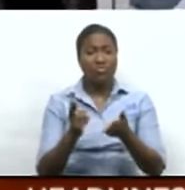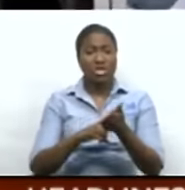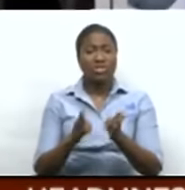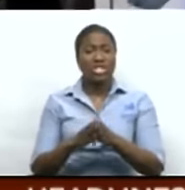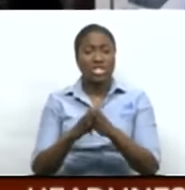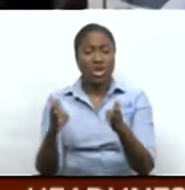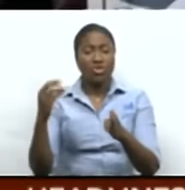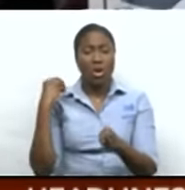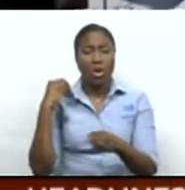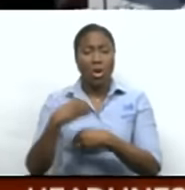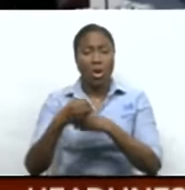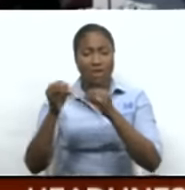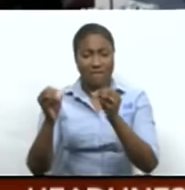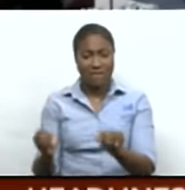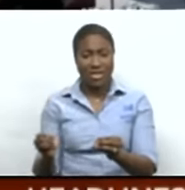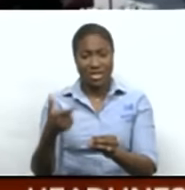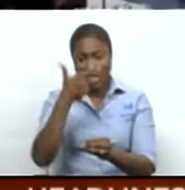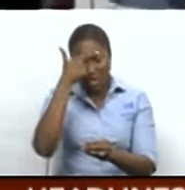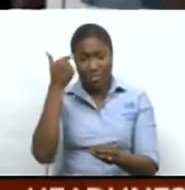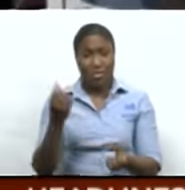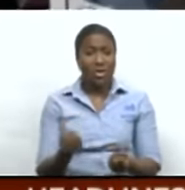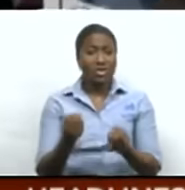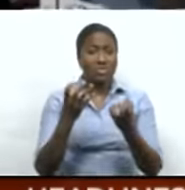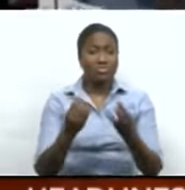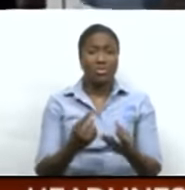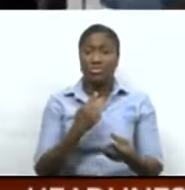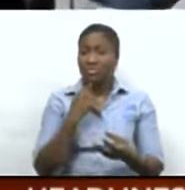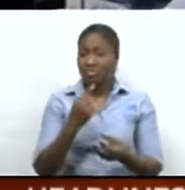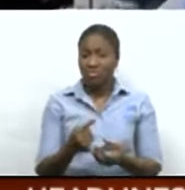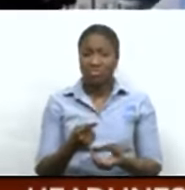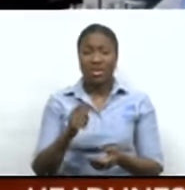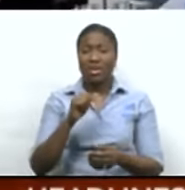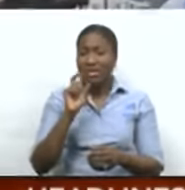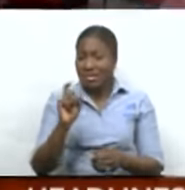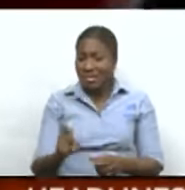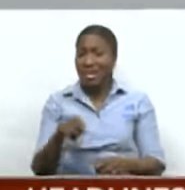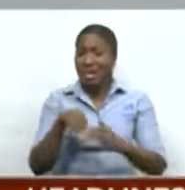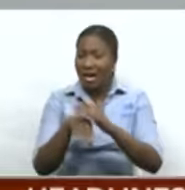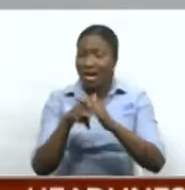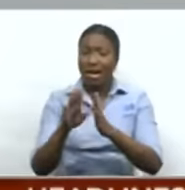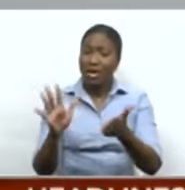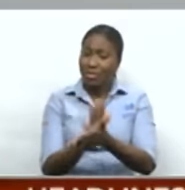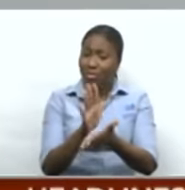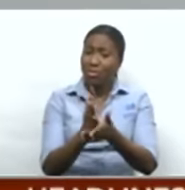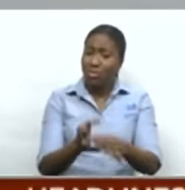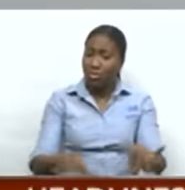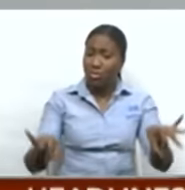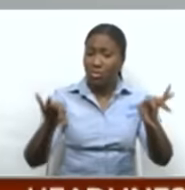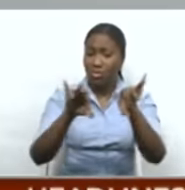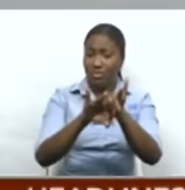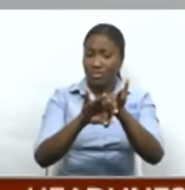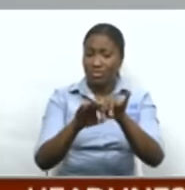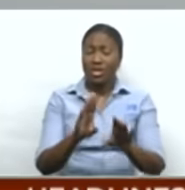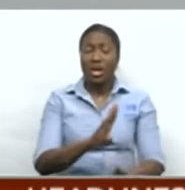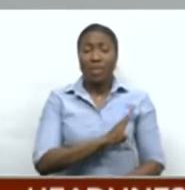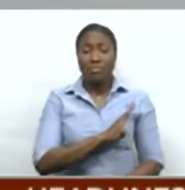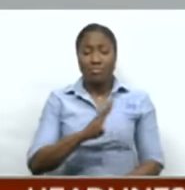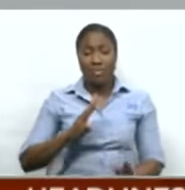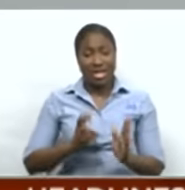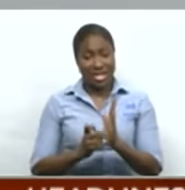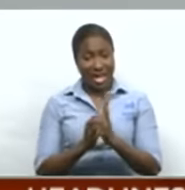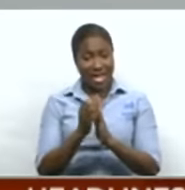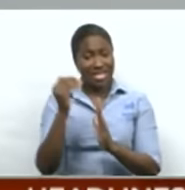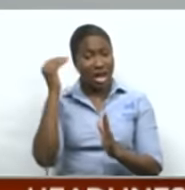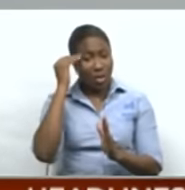office as corps denied their lawful right to crucial documents. It's breast cancer awareness.